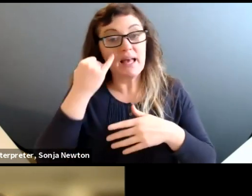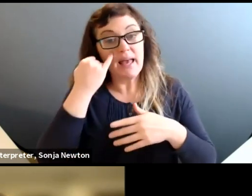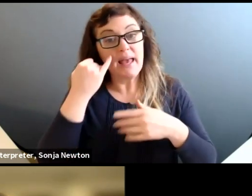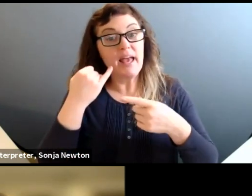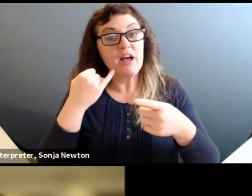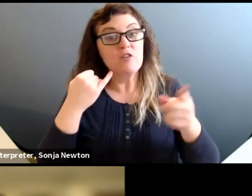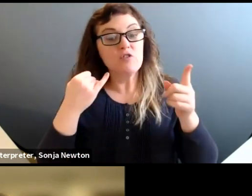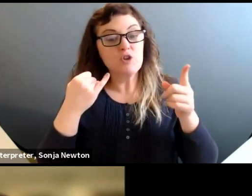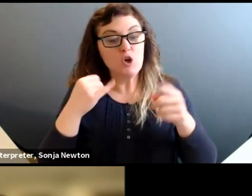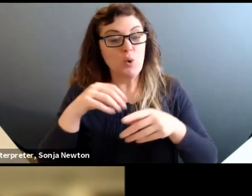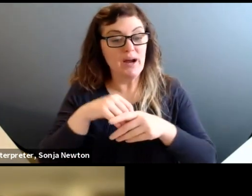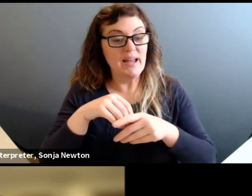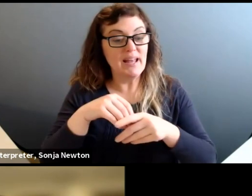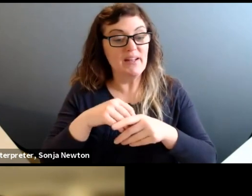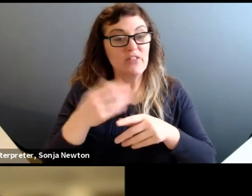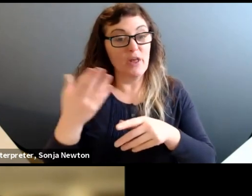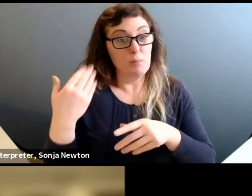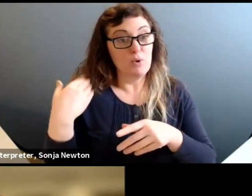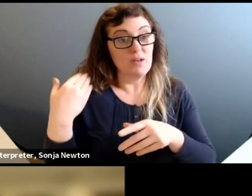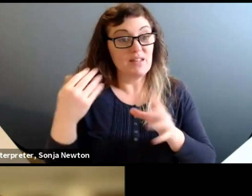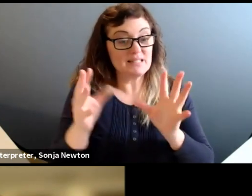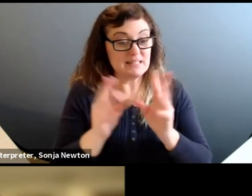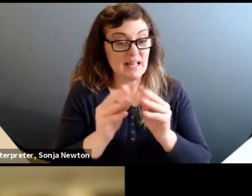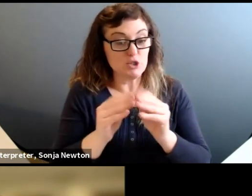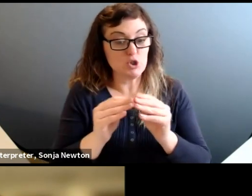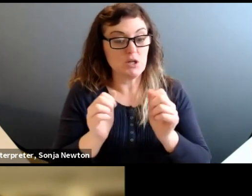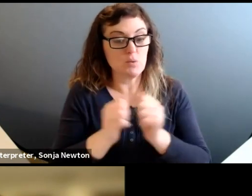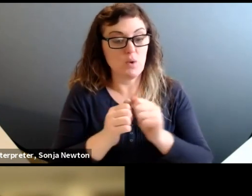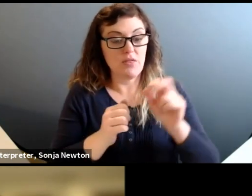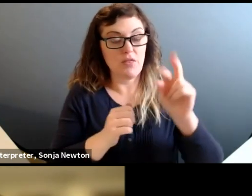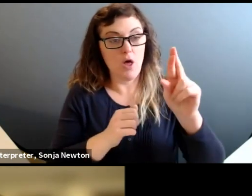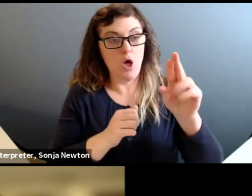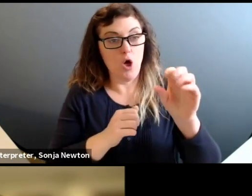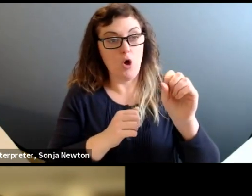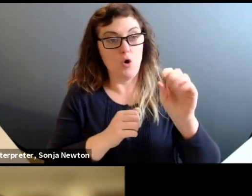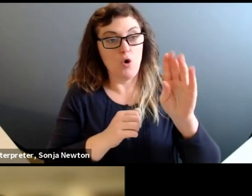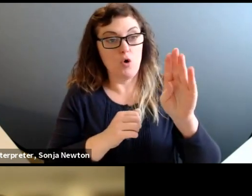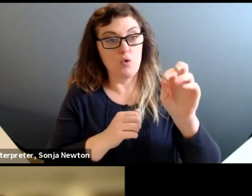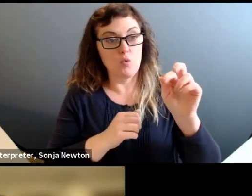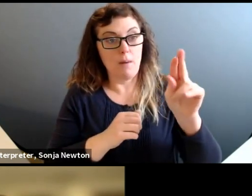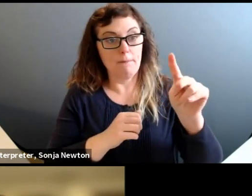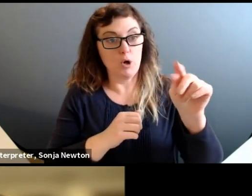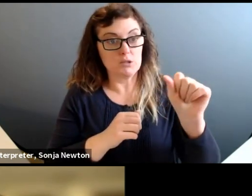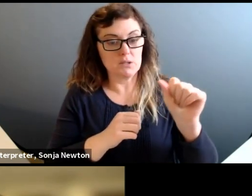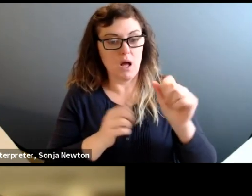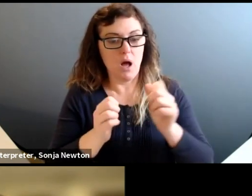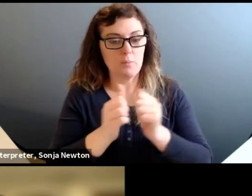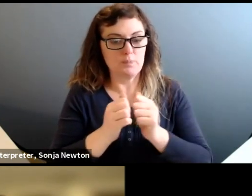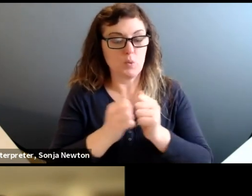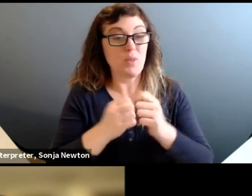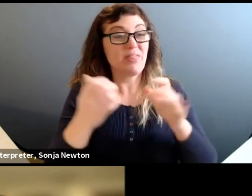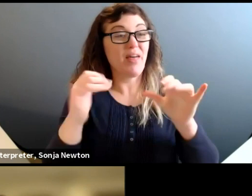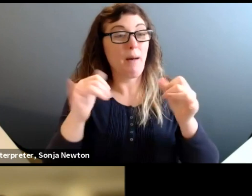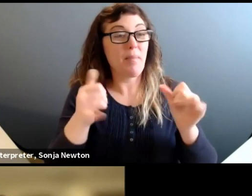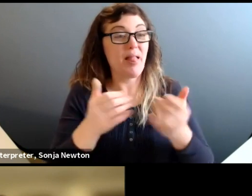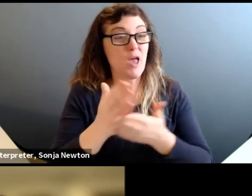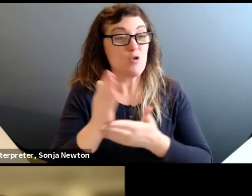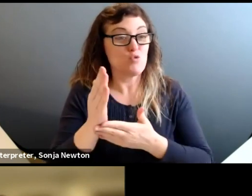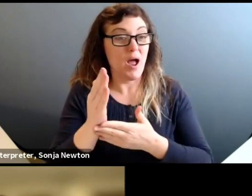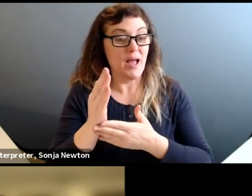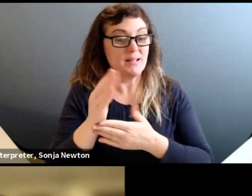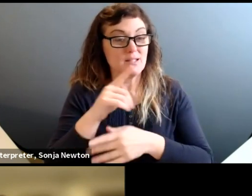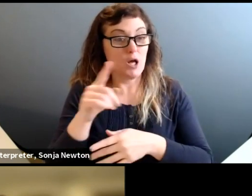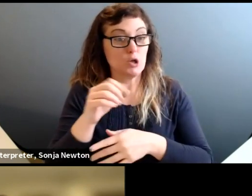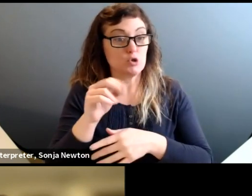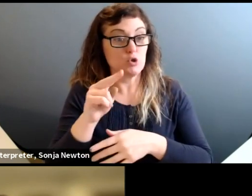producing and care session with Roberta Pereira from the Playwrights Realm, the producing director of the Playwrights Realm, you know that PAL partnered with the Realm